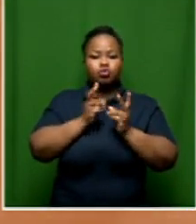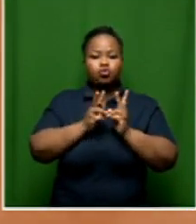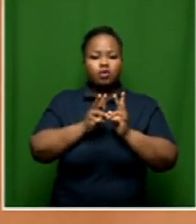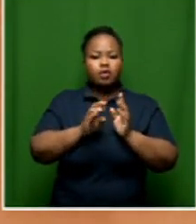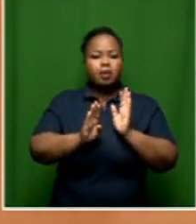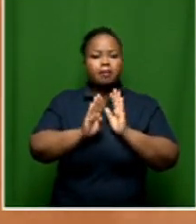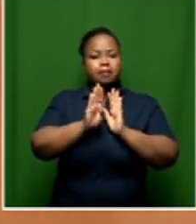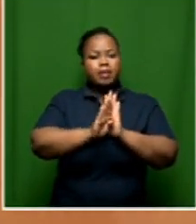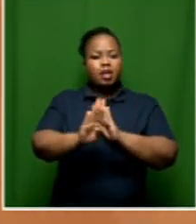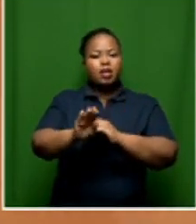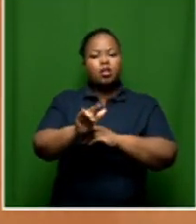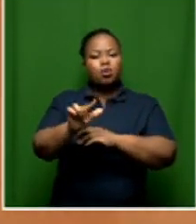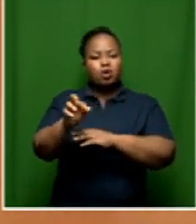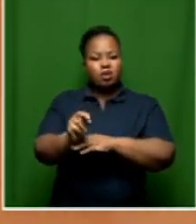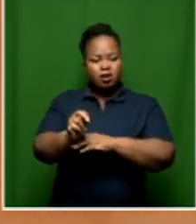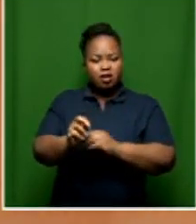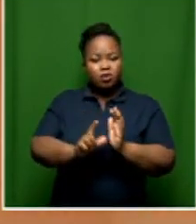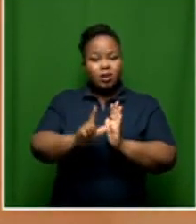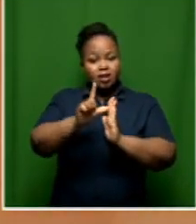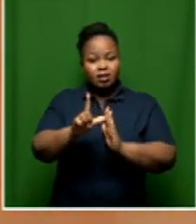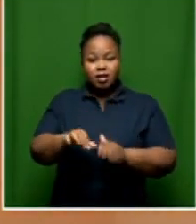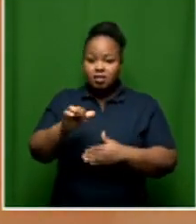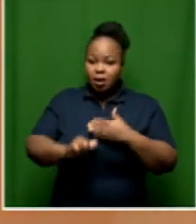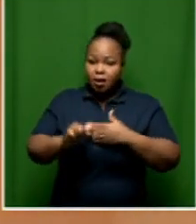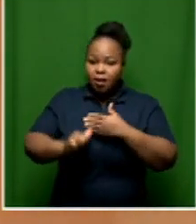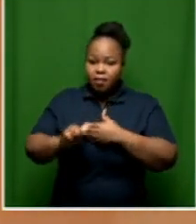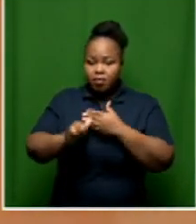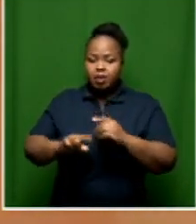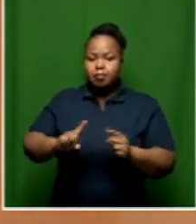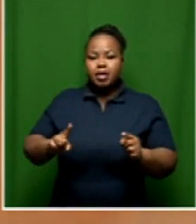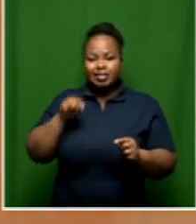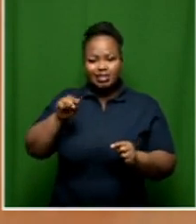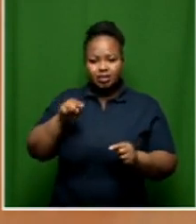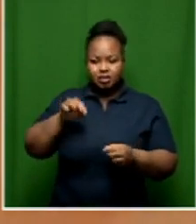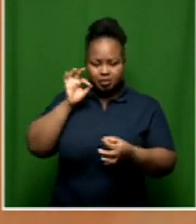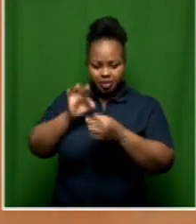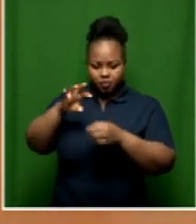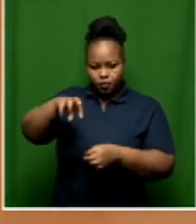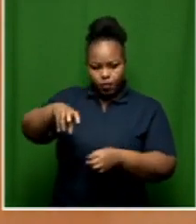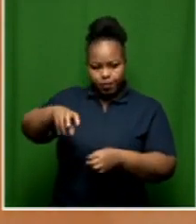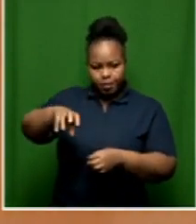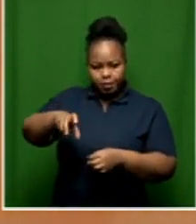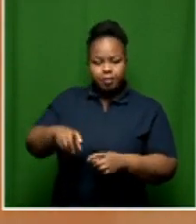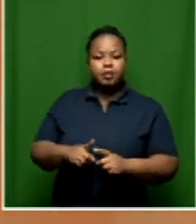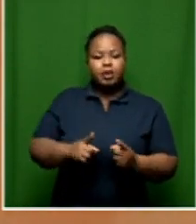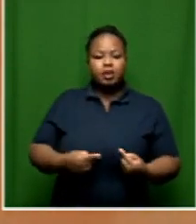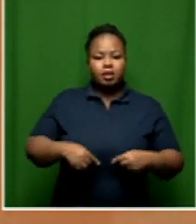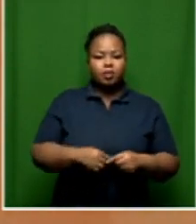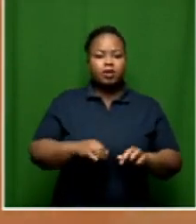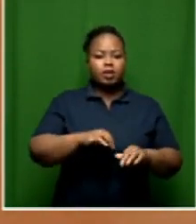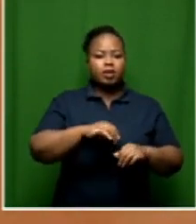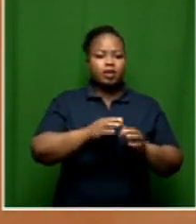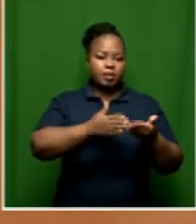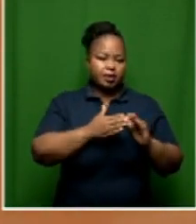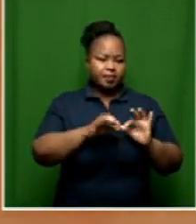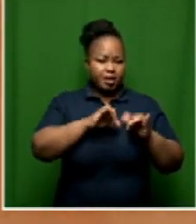liters on a monthly base. But that is when you're using the running tail. But what we've noticed as a company, which was quite